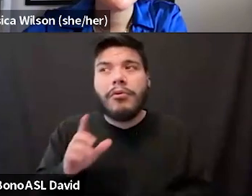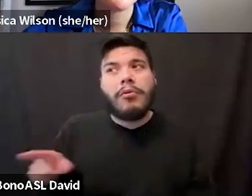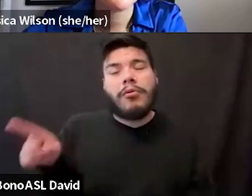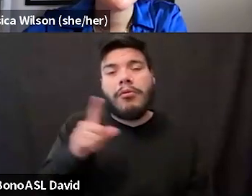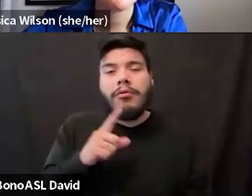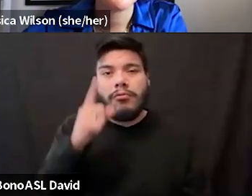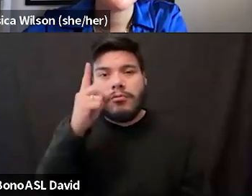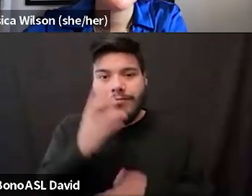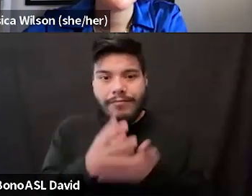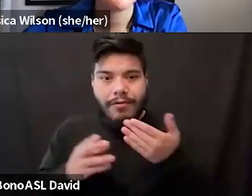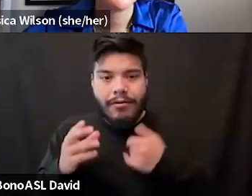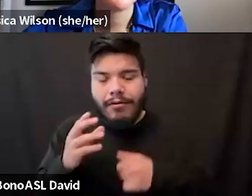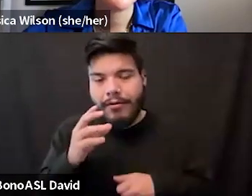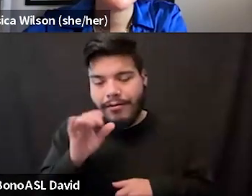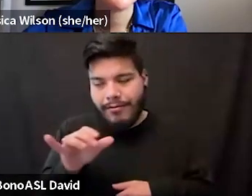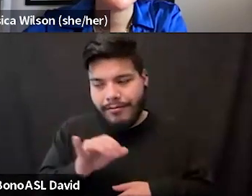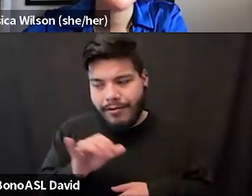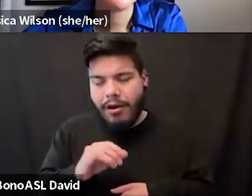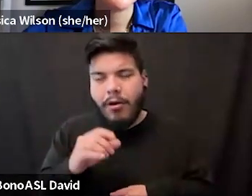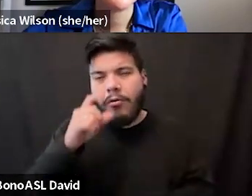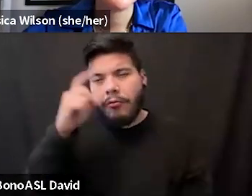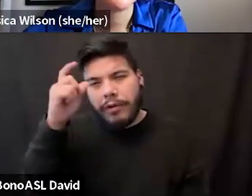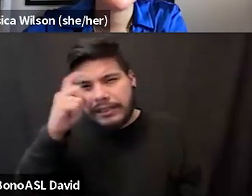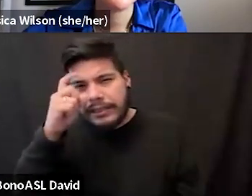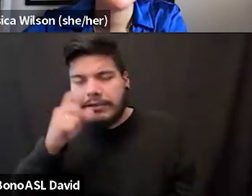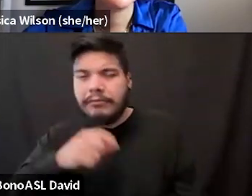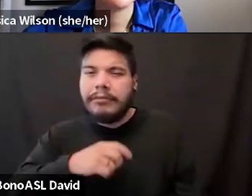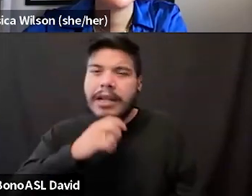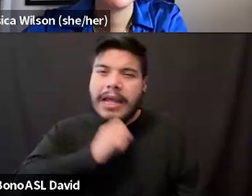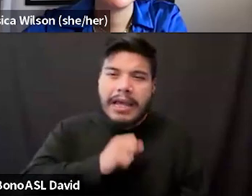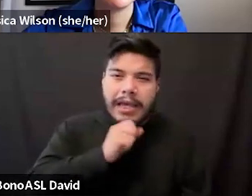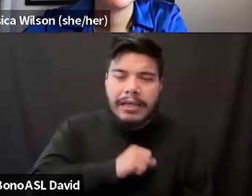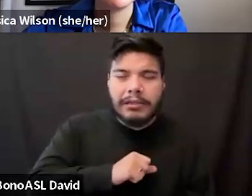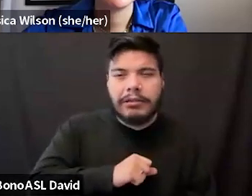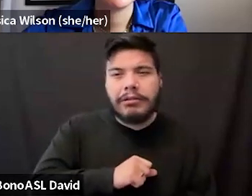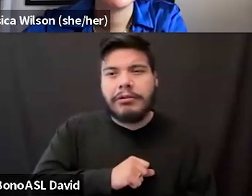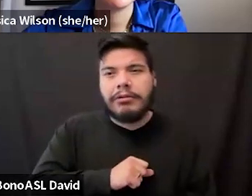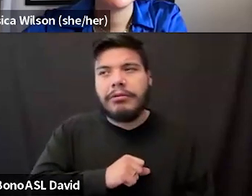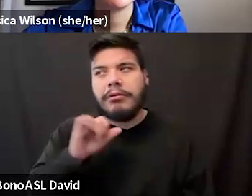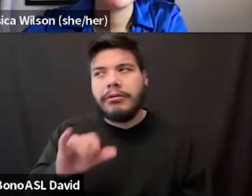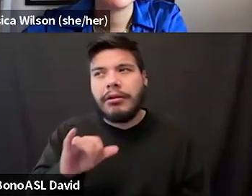piece that is like, Oh, wisdom and age. And like this kind of auntie role where